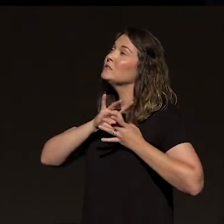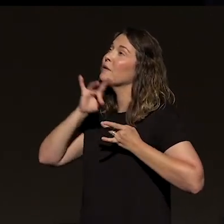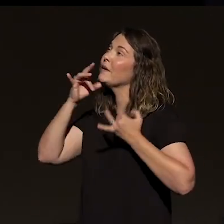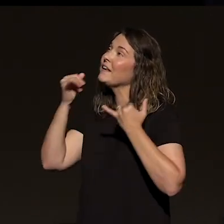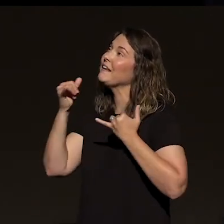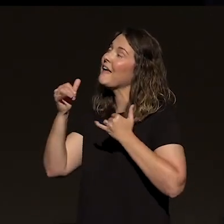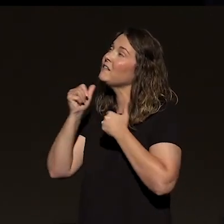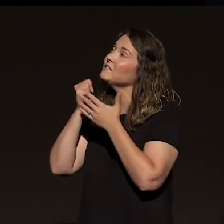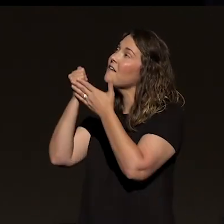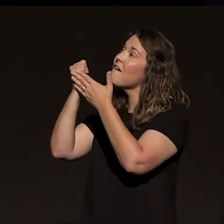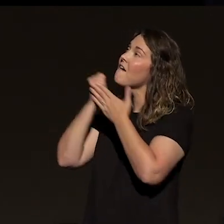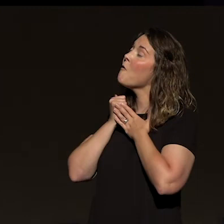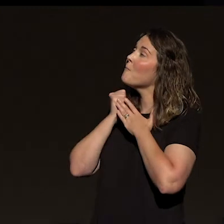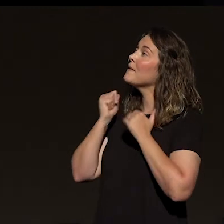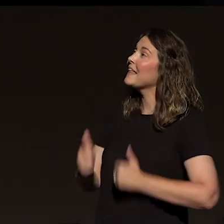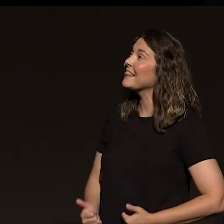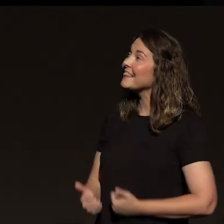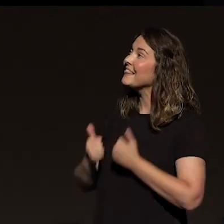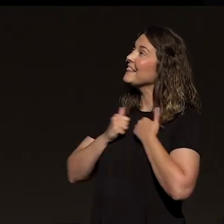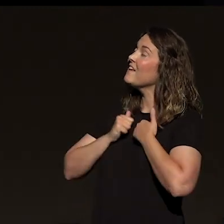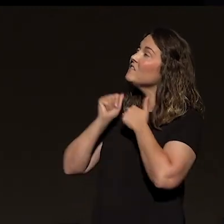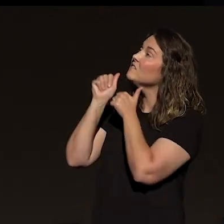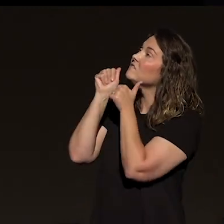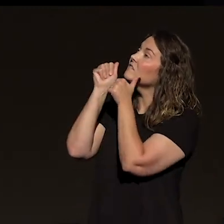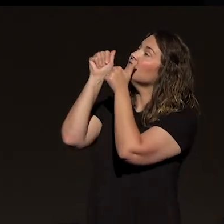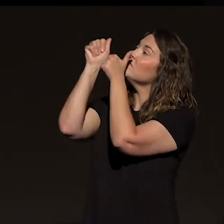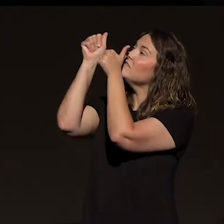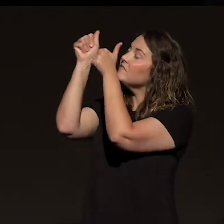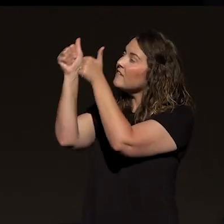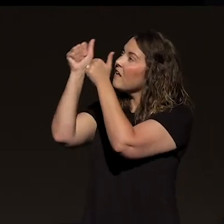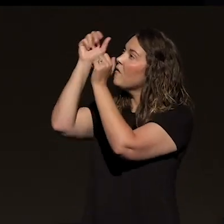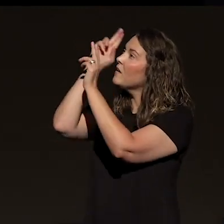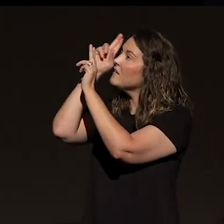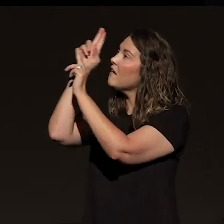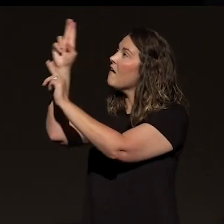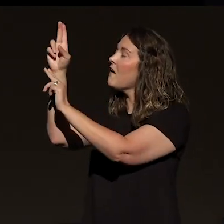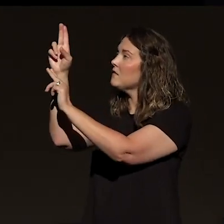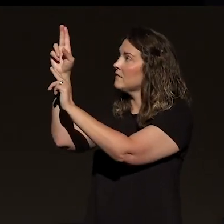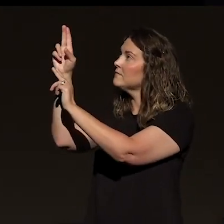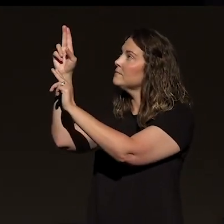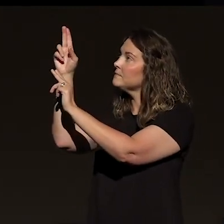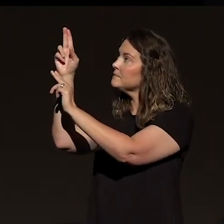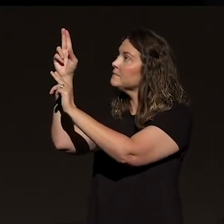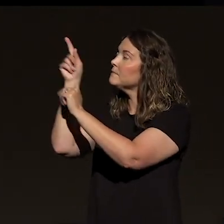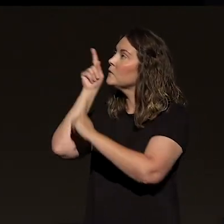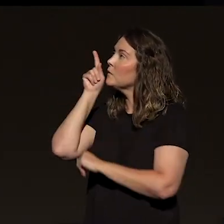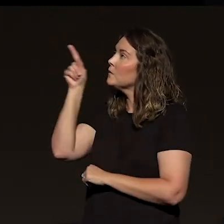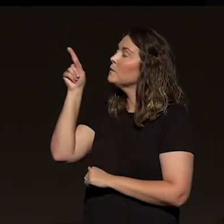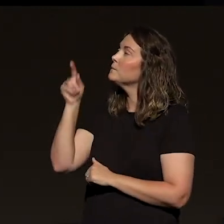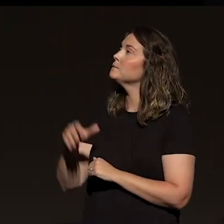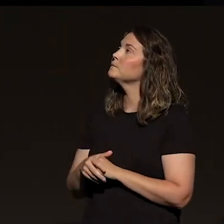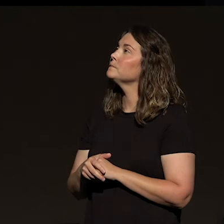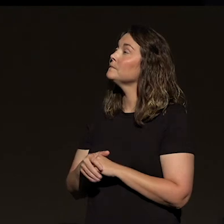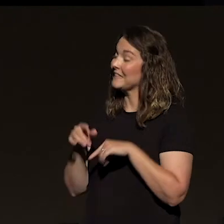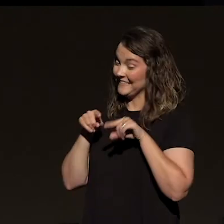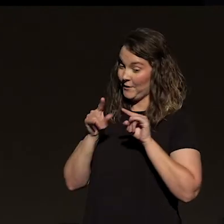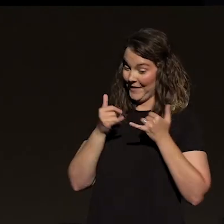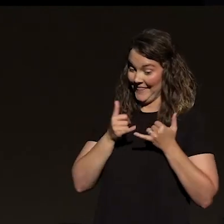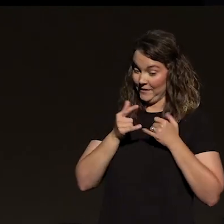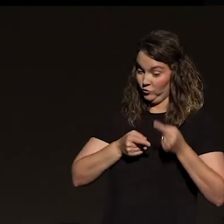now to live my life honoring you? Both in this storm.